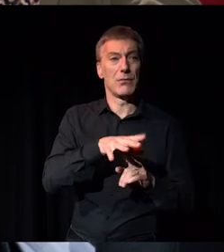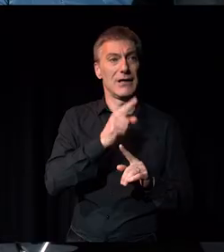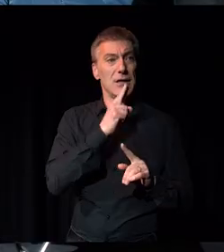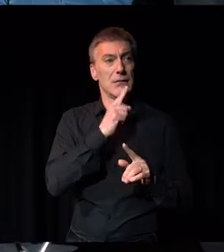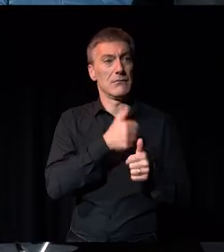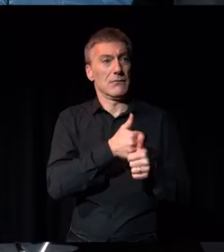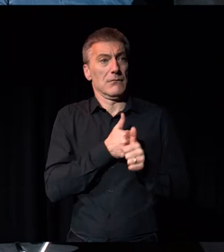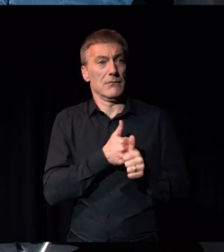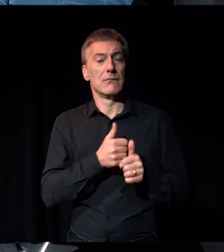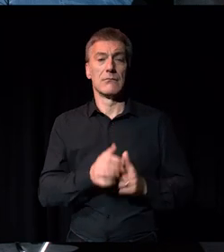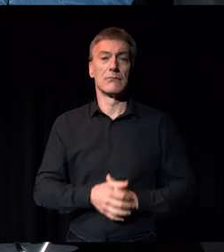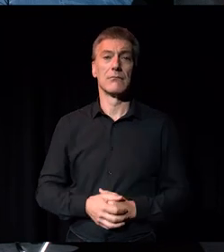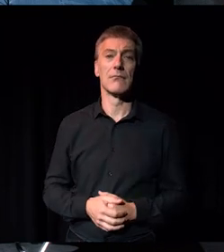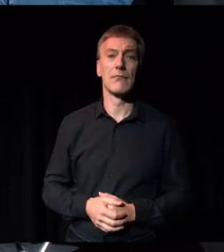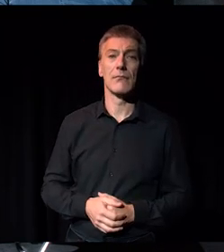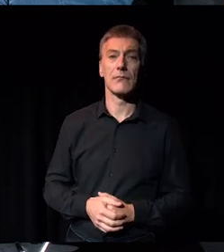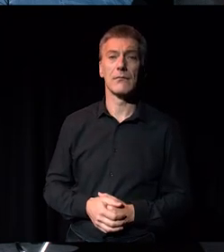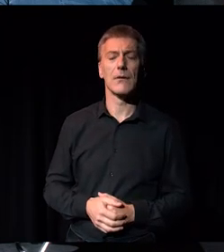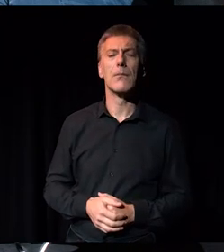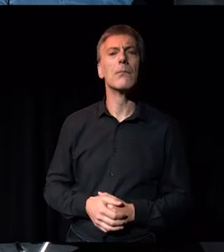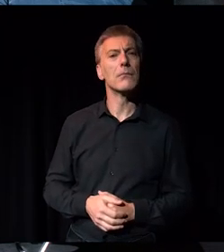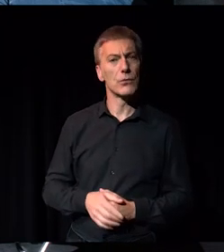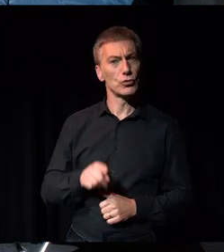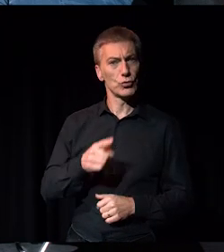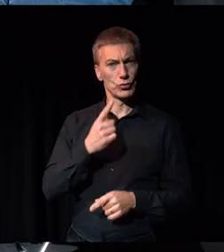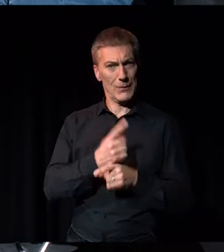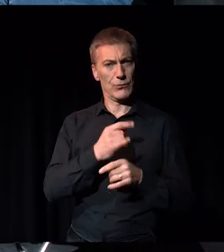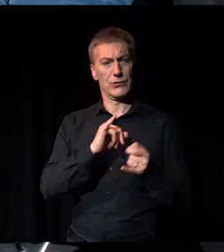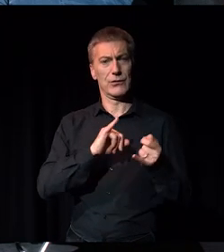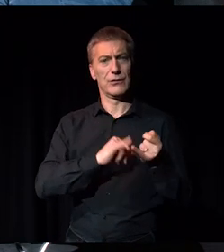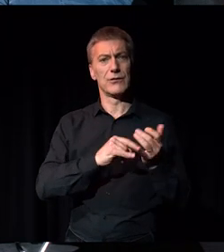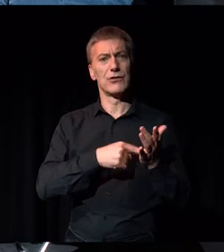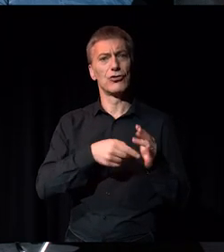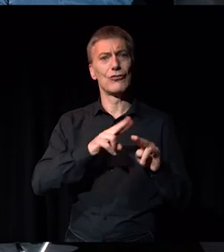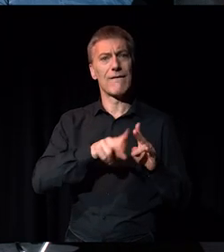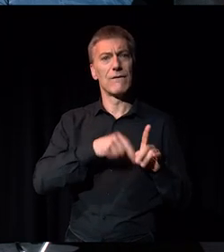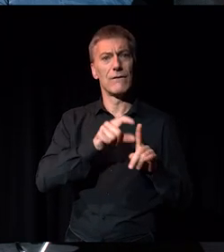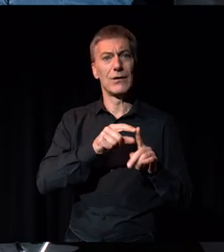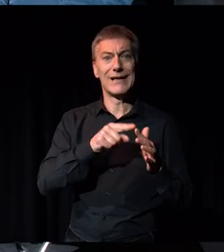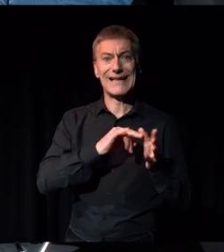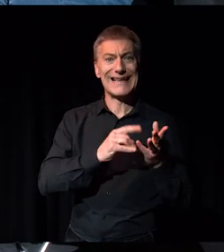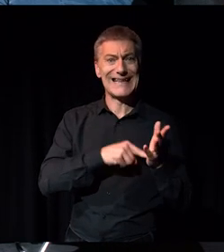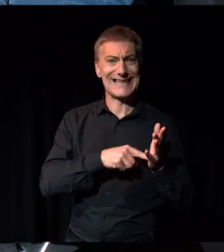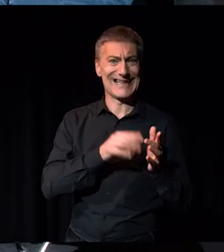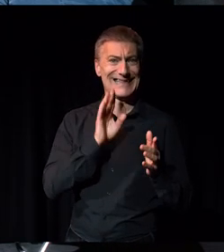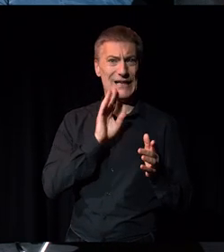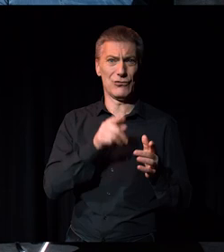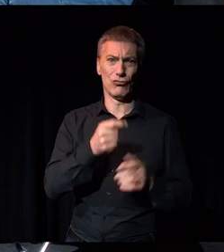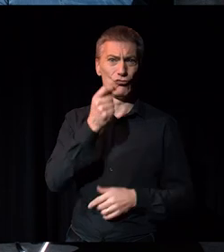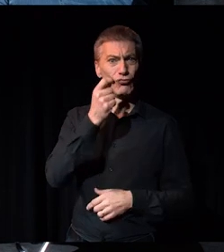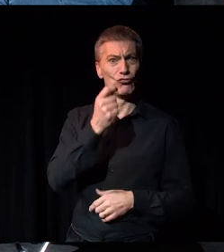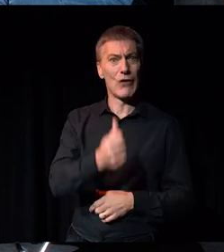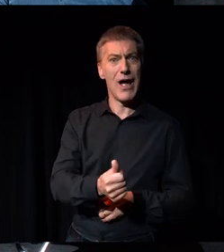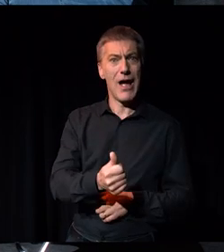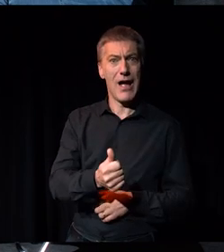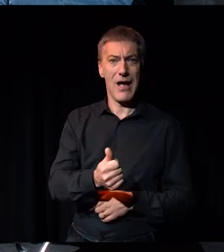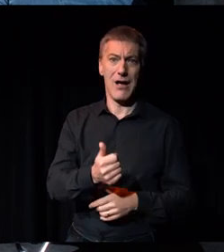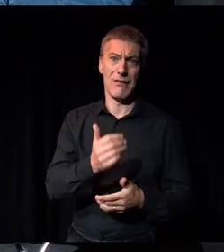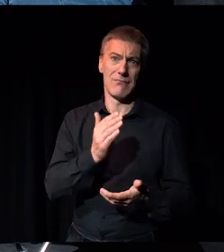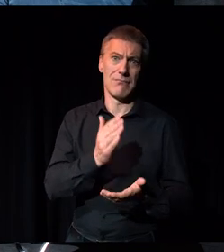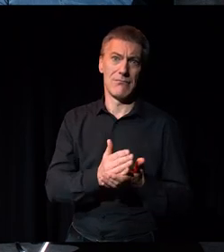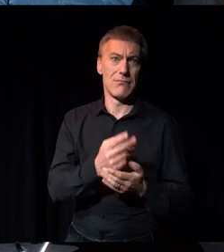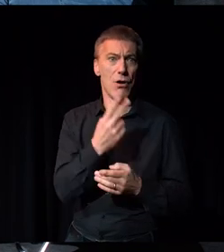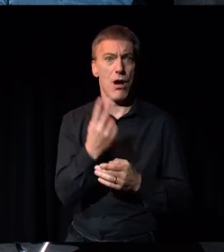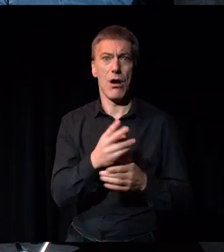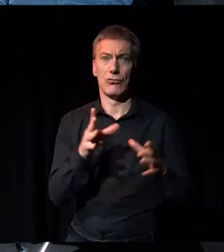I think from what you've said about Stratford East, it might sound bold, but it feels incredibly rare to actually encounter an